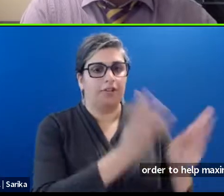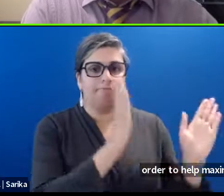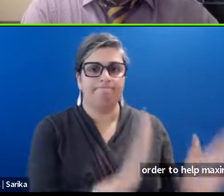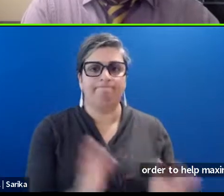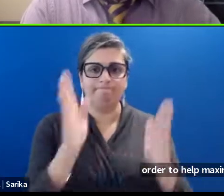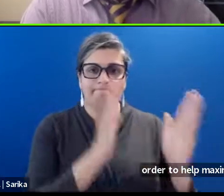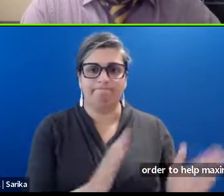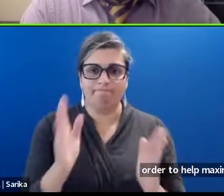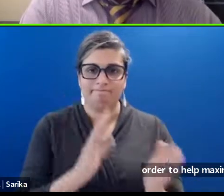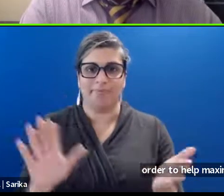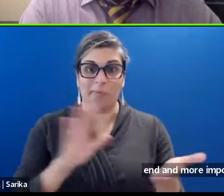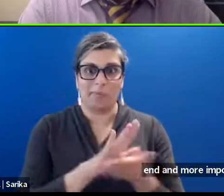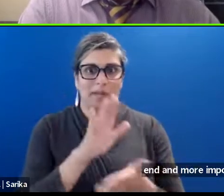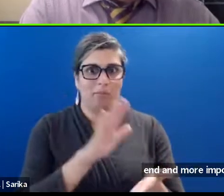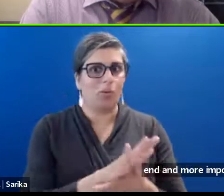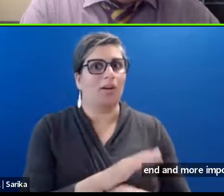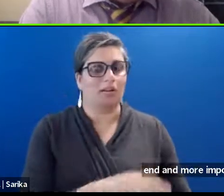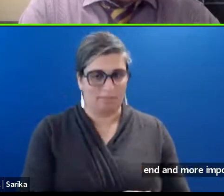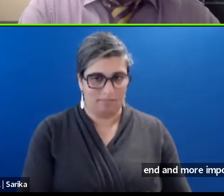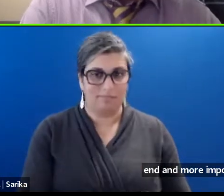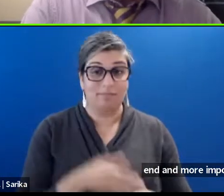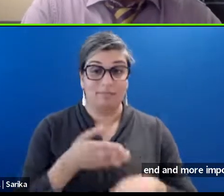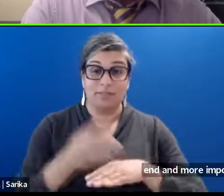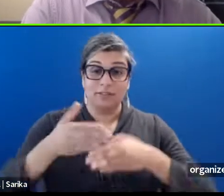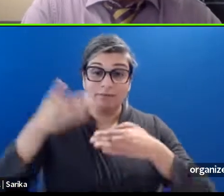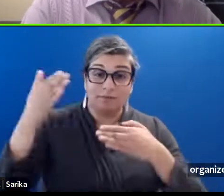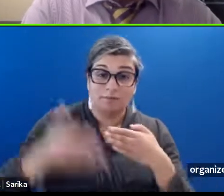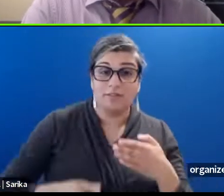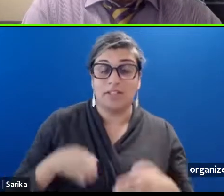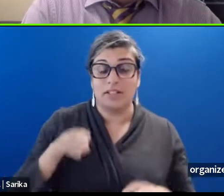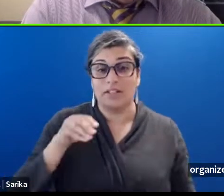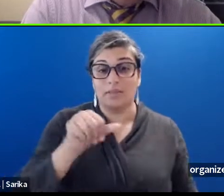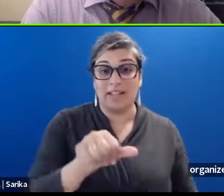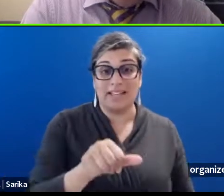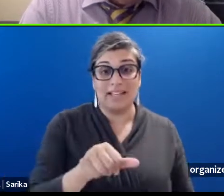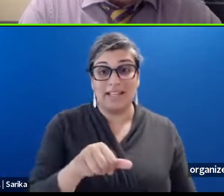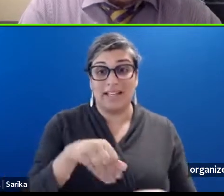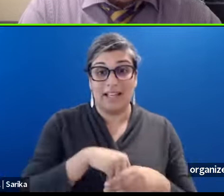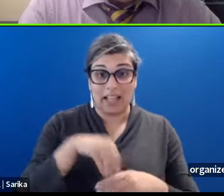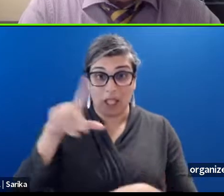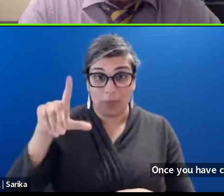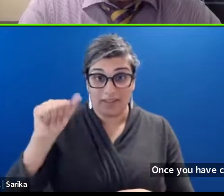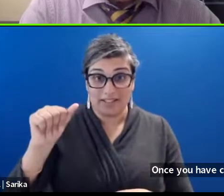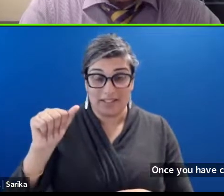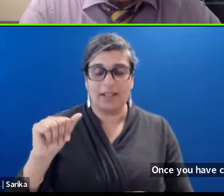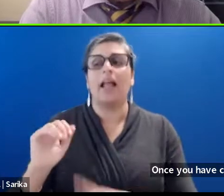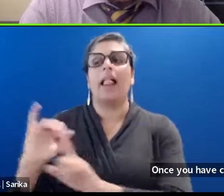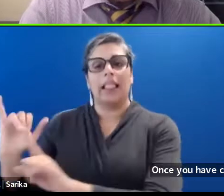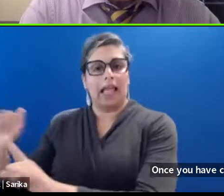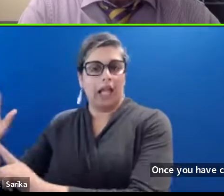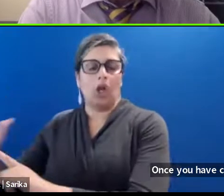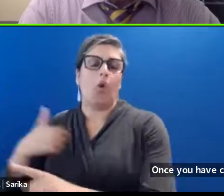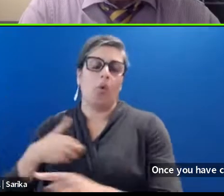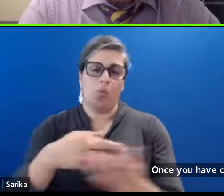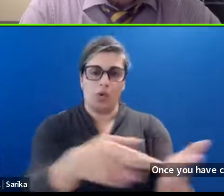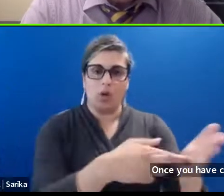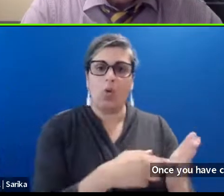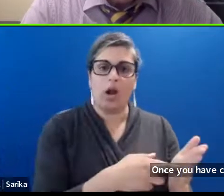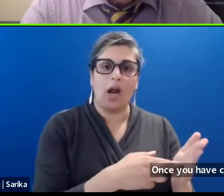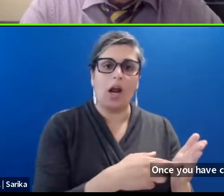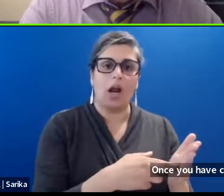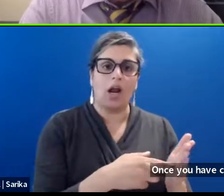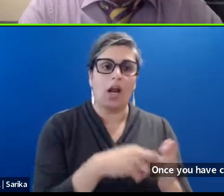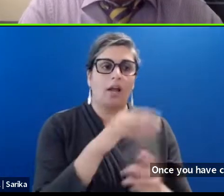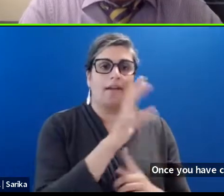paperwork. Once you. Completed your spending. In Louisiana. Like Illinois. We do require. Our cameras to